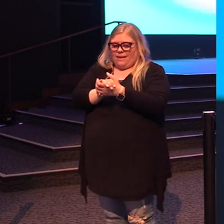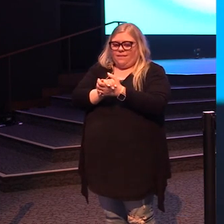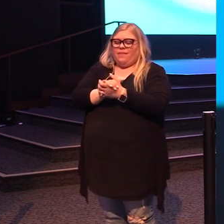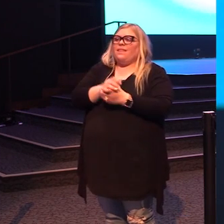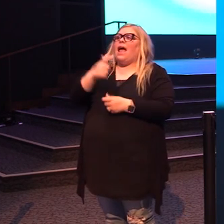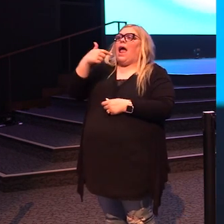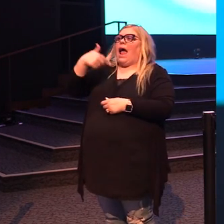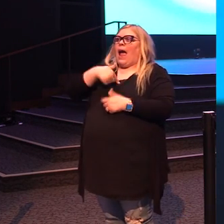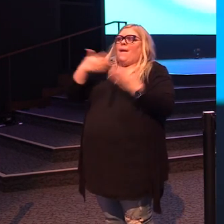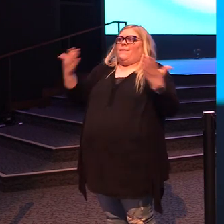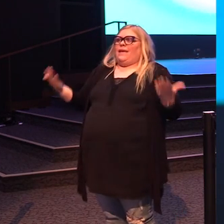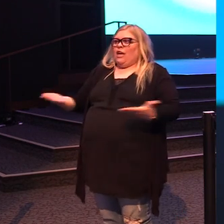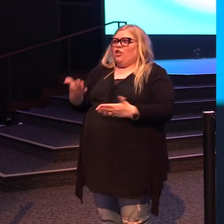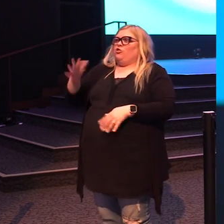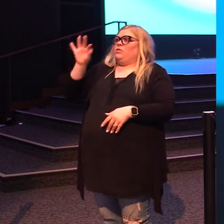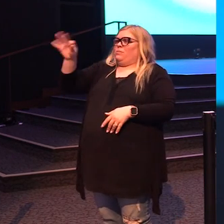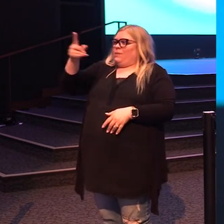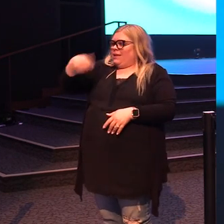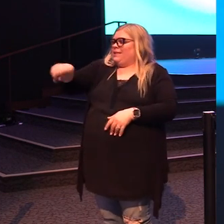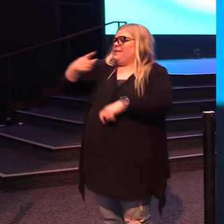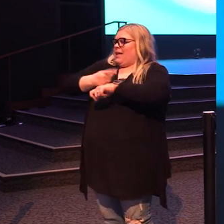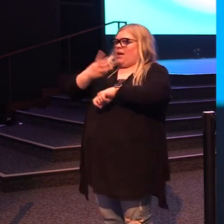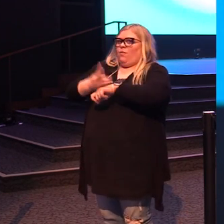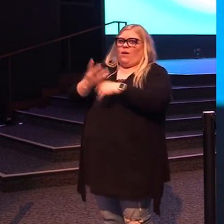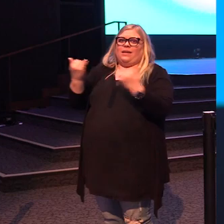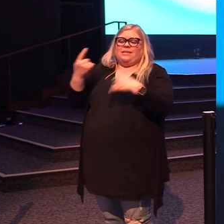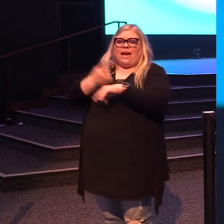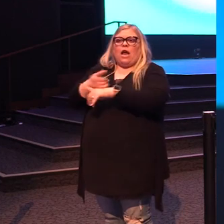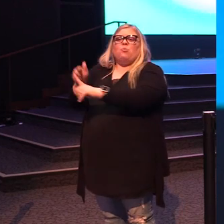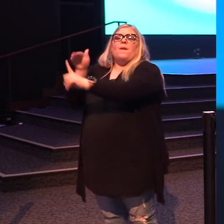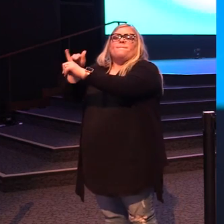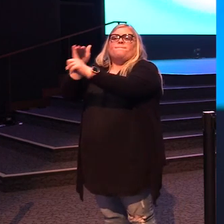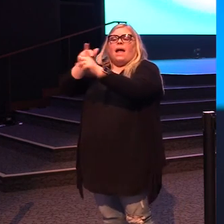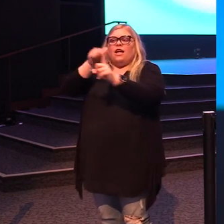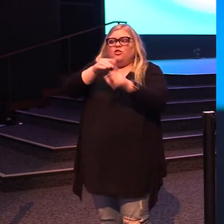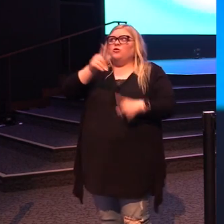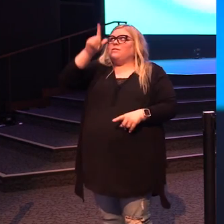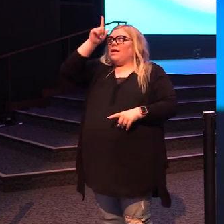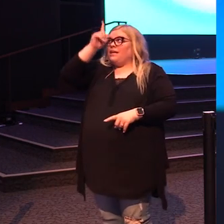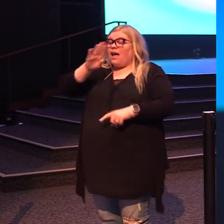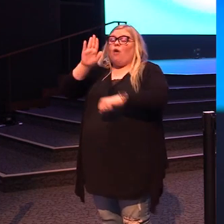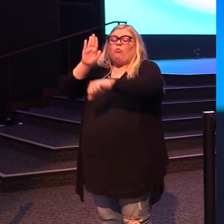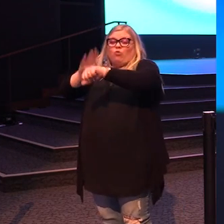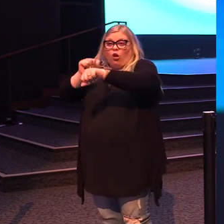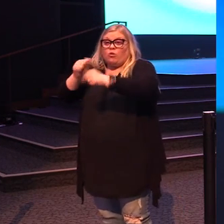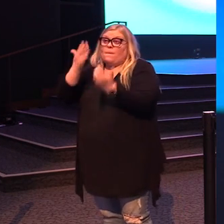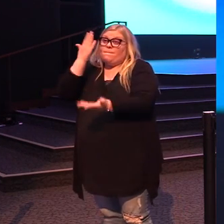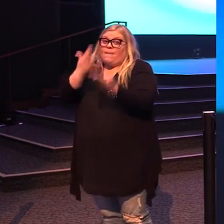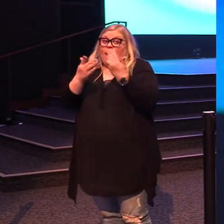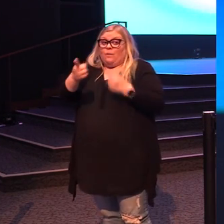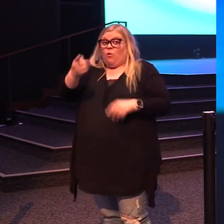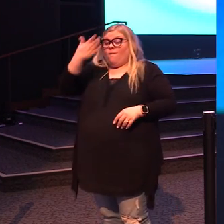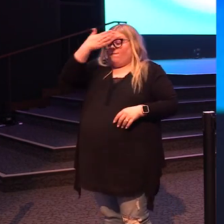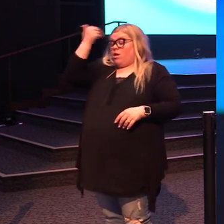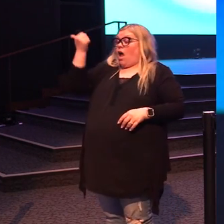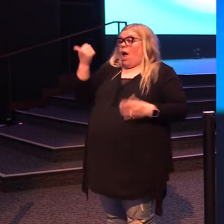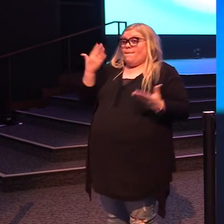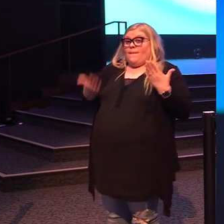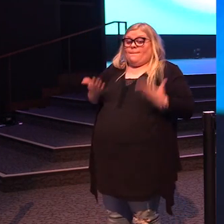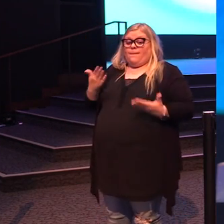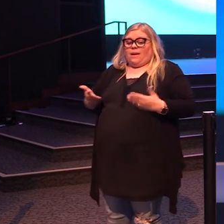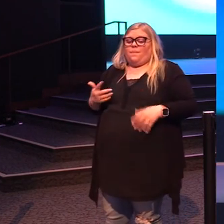to speak to you Gateway today and remind you of a calling that maybe you have forgotten you have. I